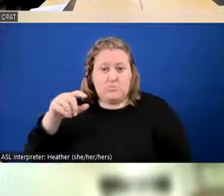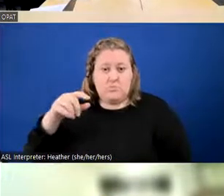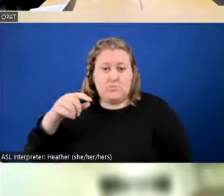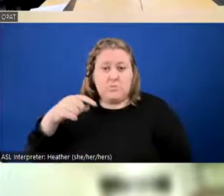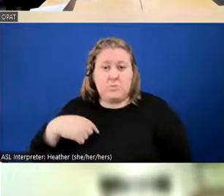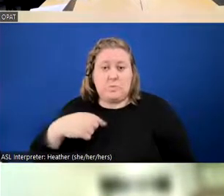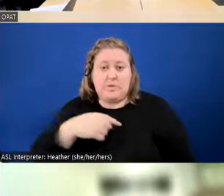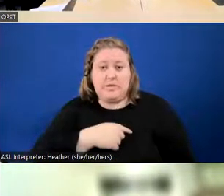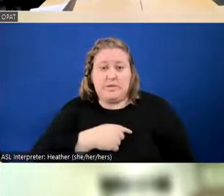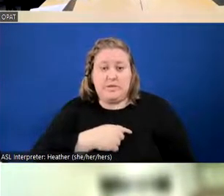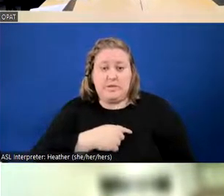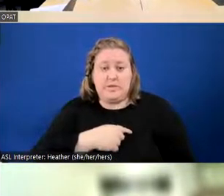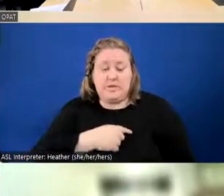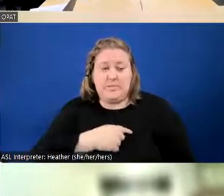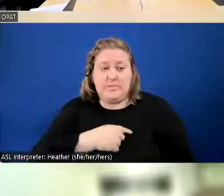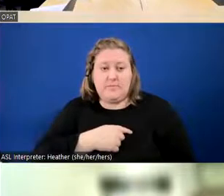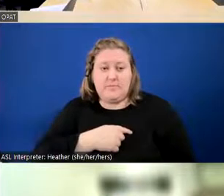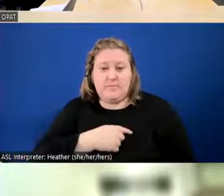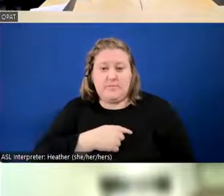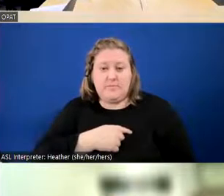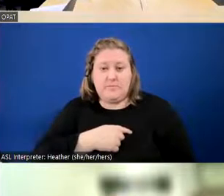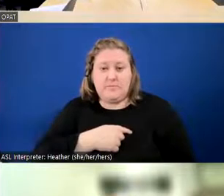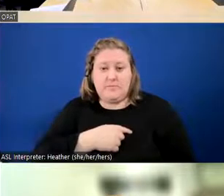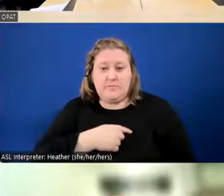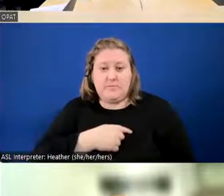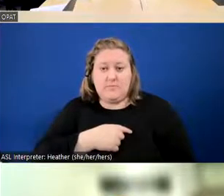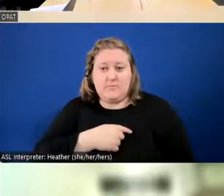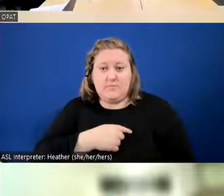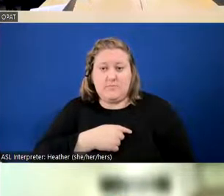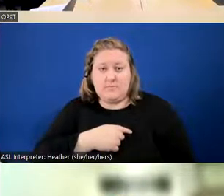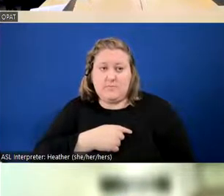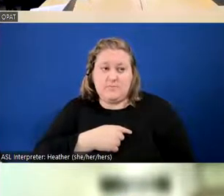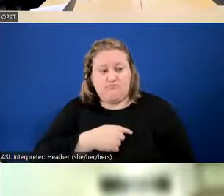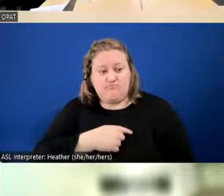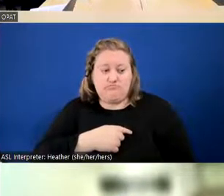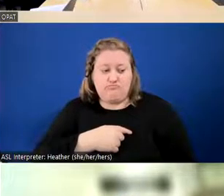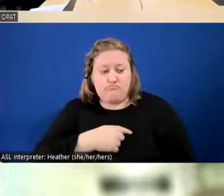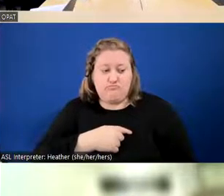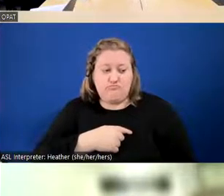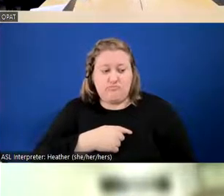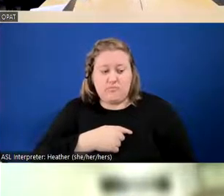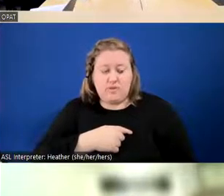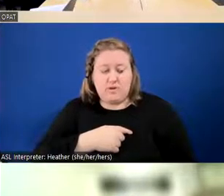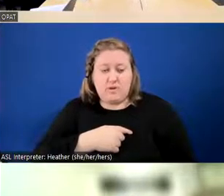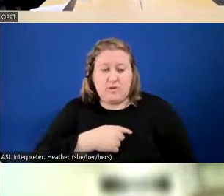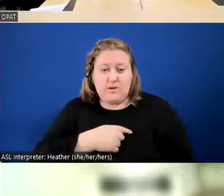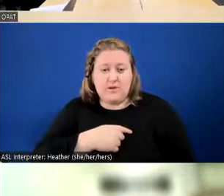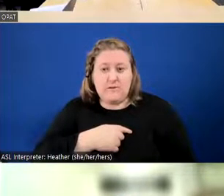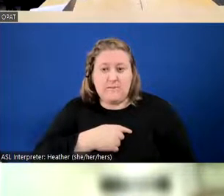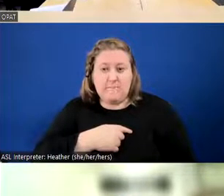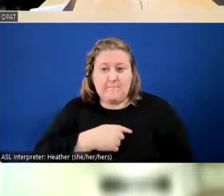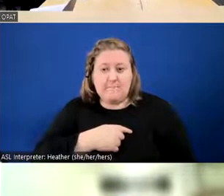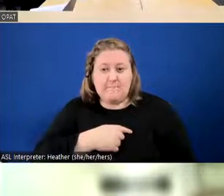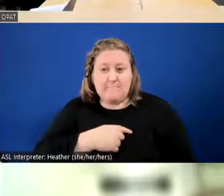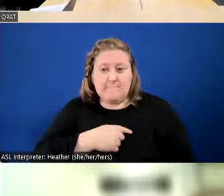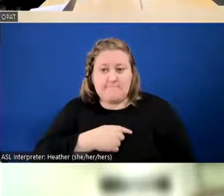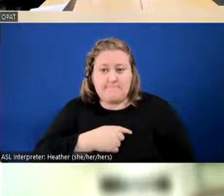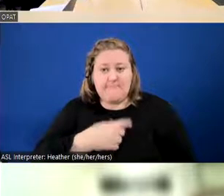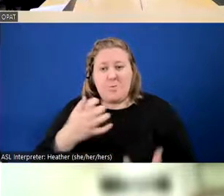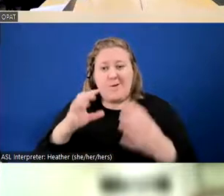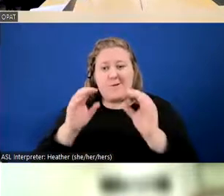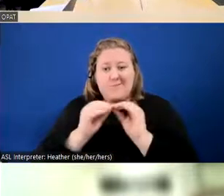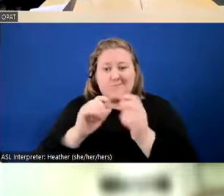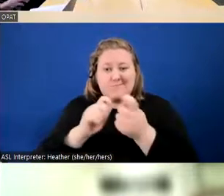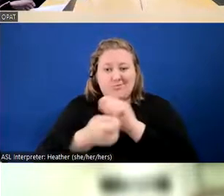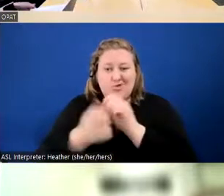put our – we kind of made sure it was more layman's terms. So